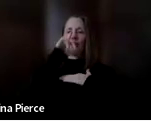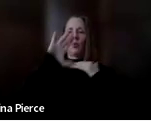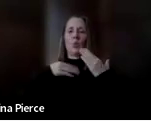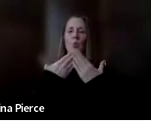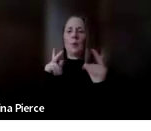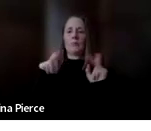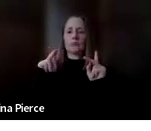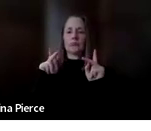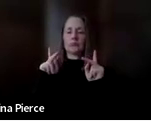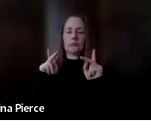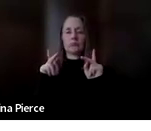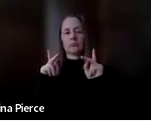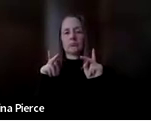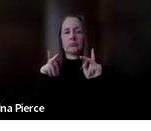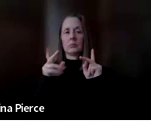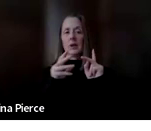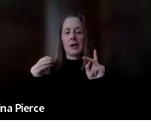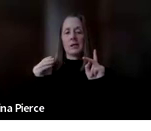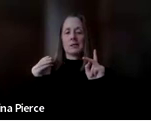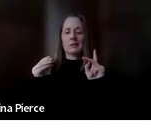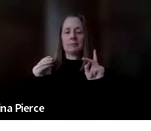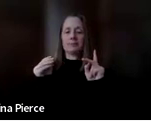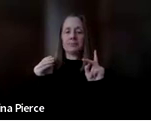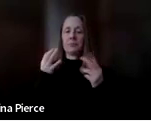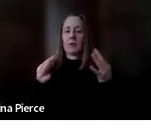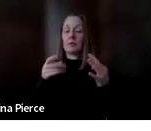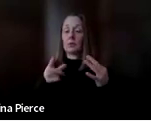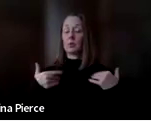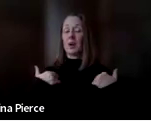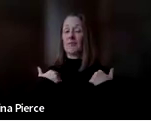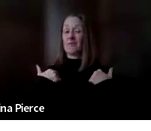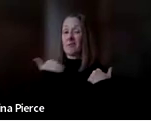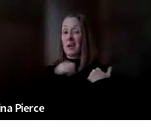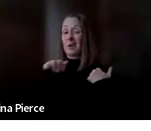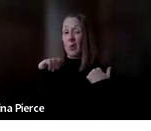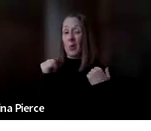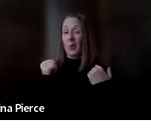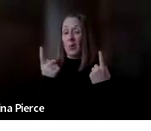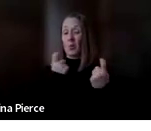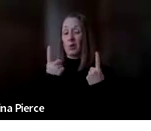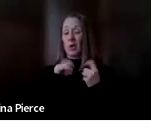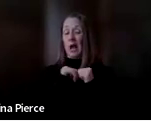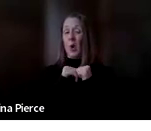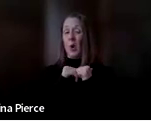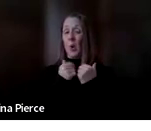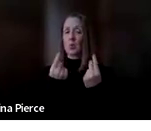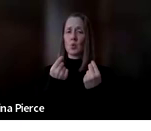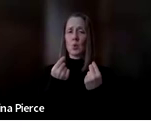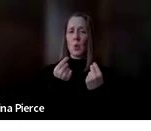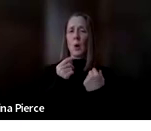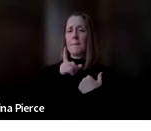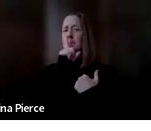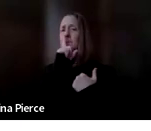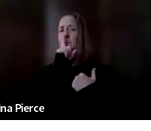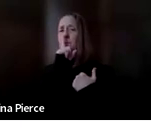and if you have any questions on how to do the muting or unmuting